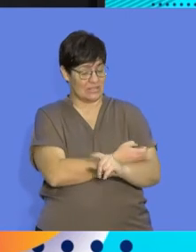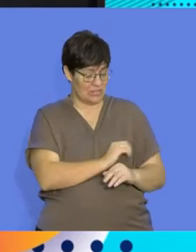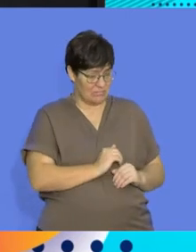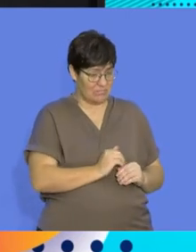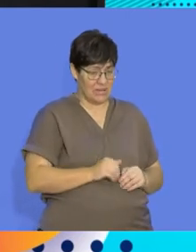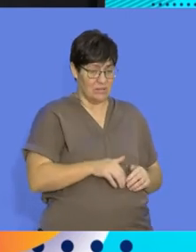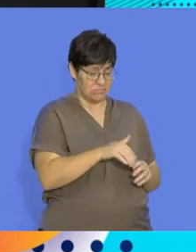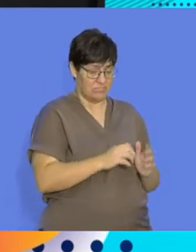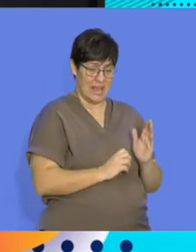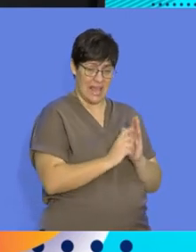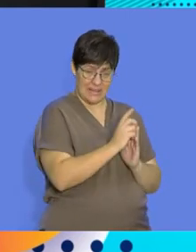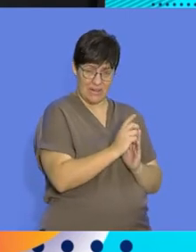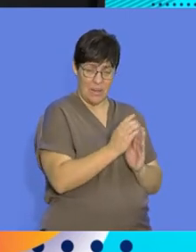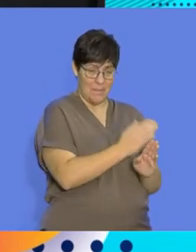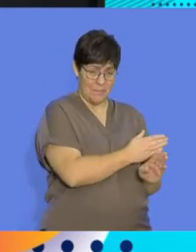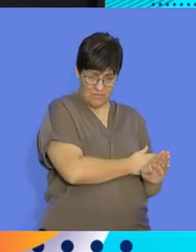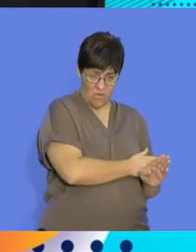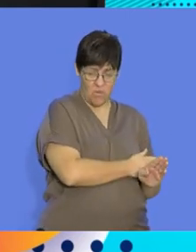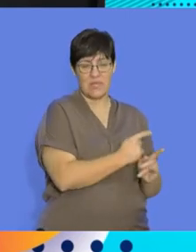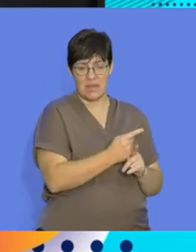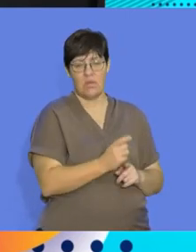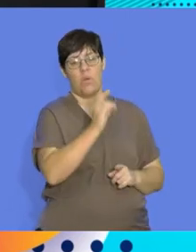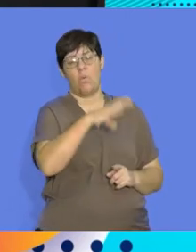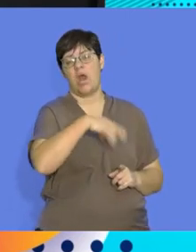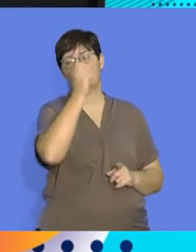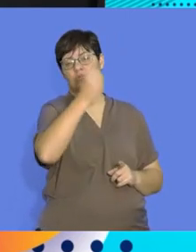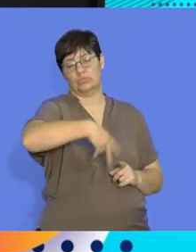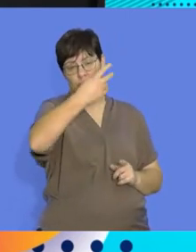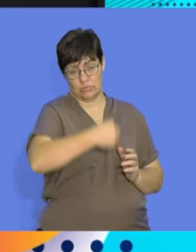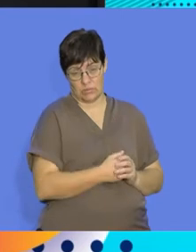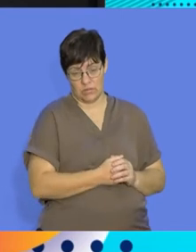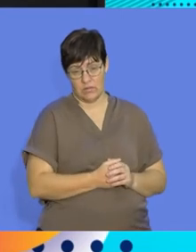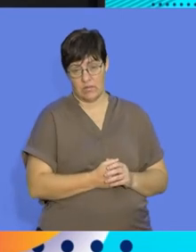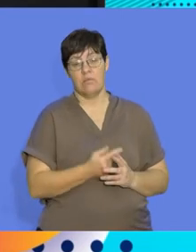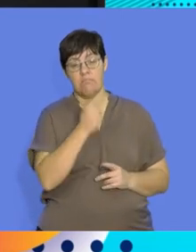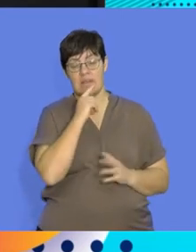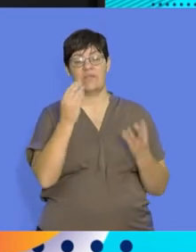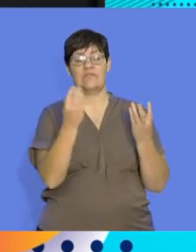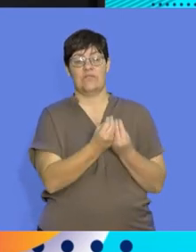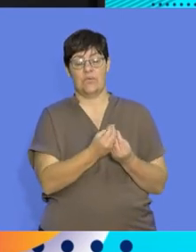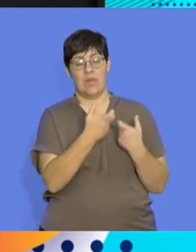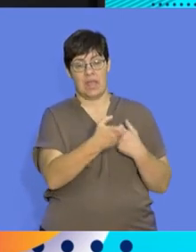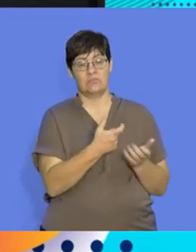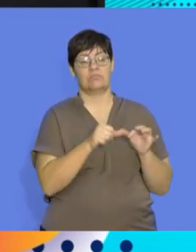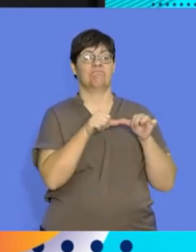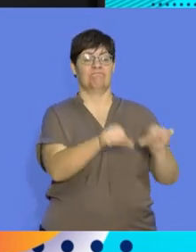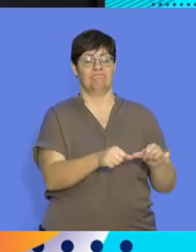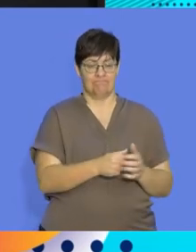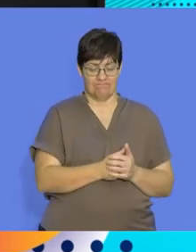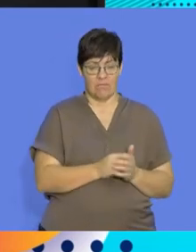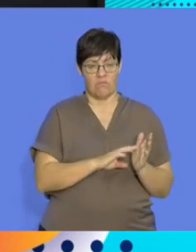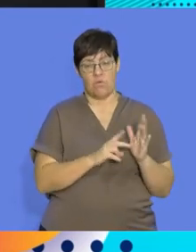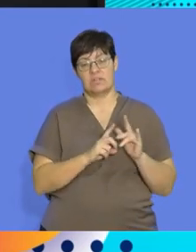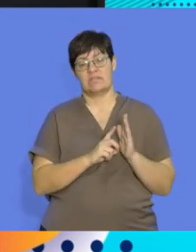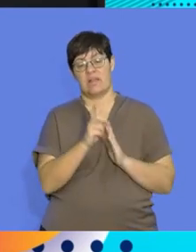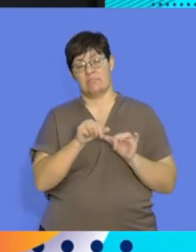development or even those eggs that are produced have a lot of energy and require fewer eggs to be able to sustain the